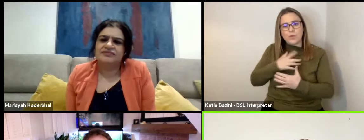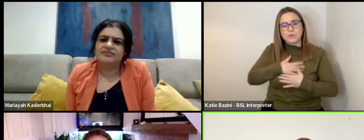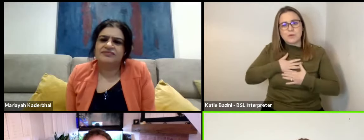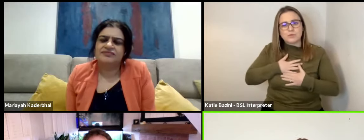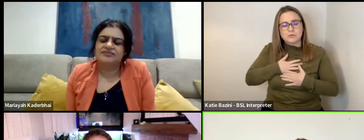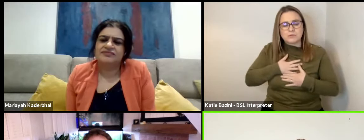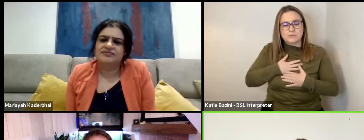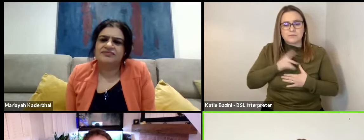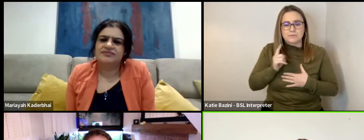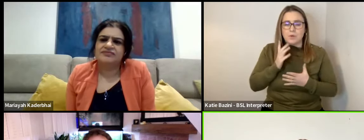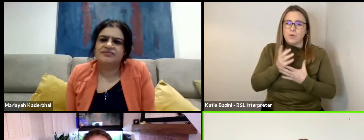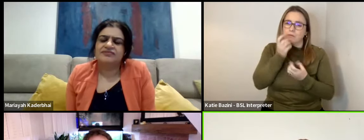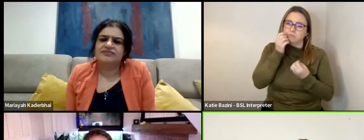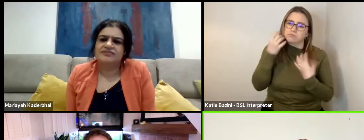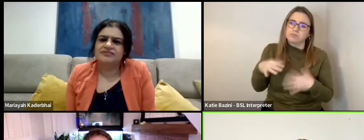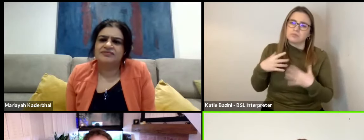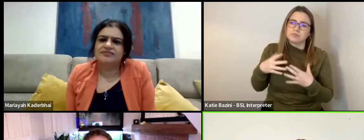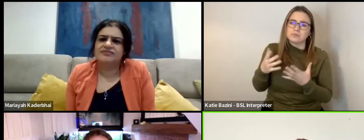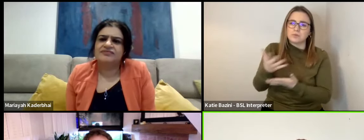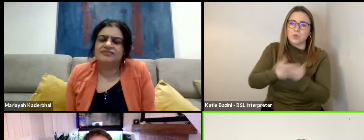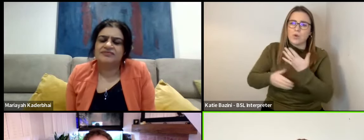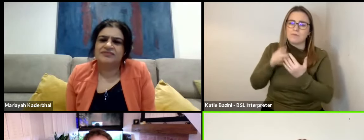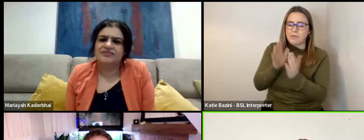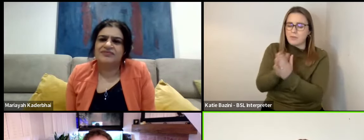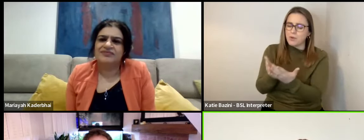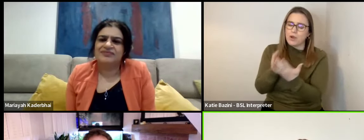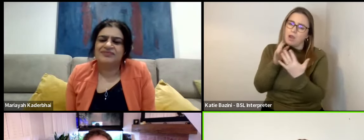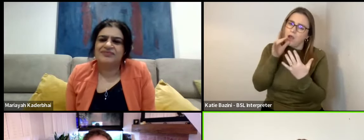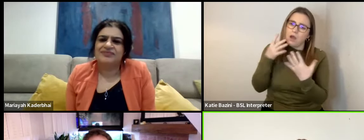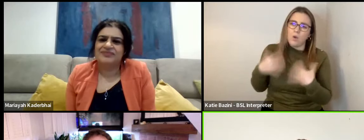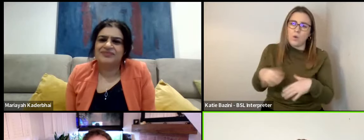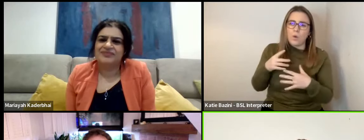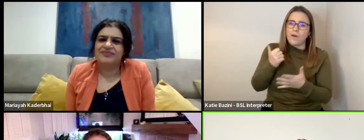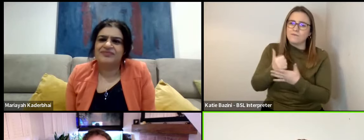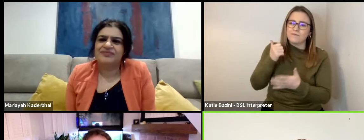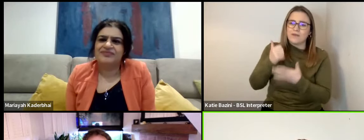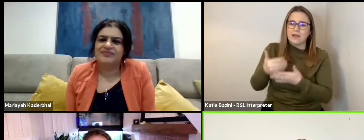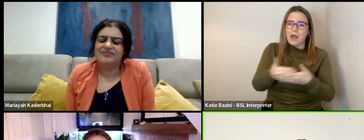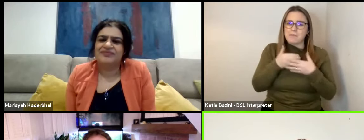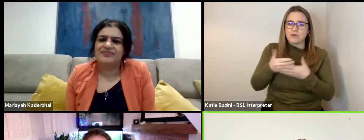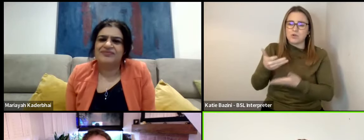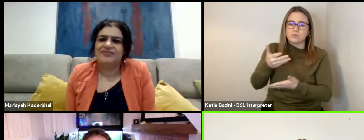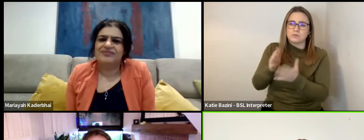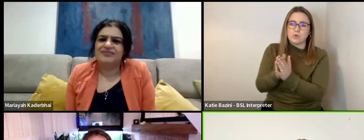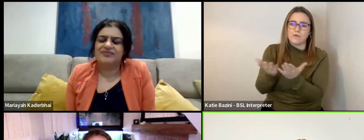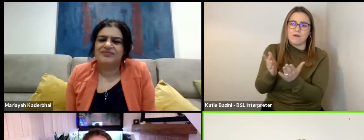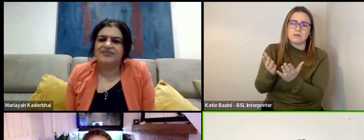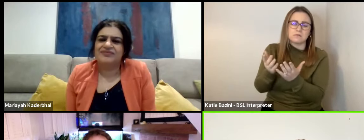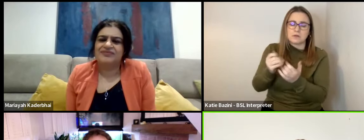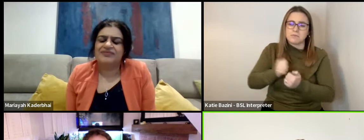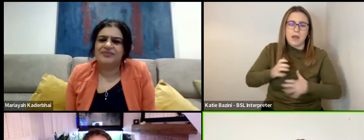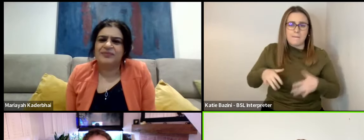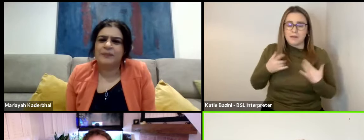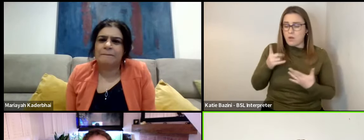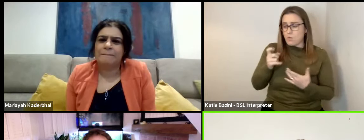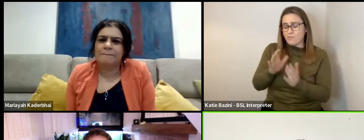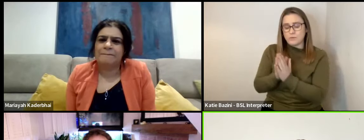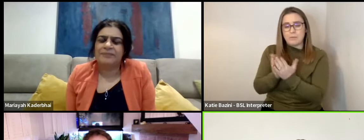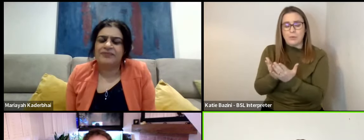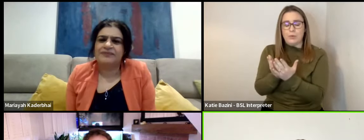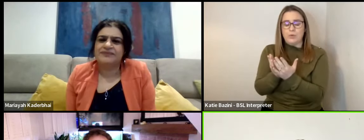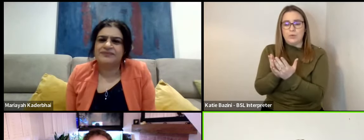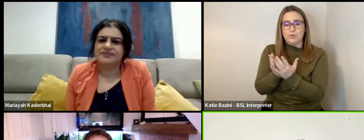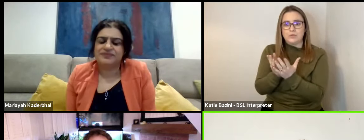But I mean, what a gift, what a gift. Thomas Savage's novel, I it's one of the great American novels, in my opinion. mean, it's just one of those books where you get, you know,